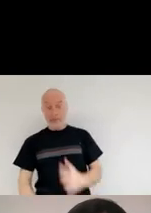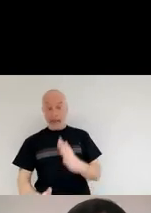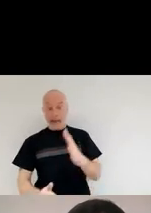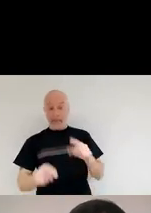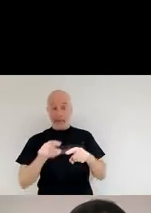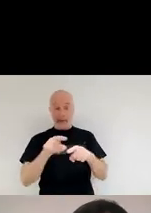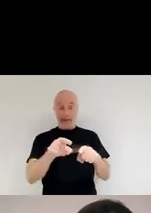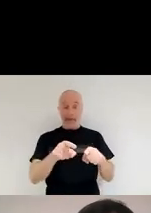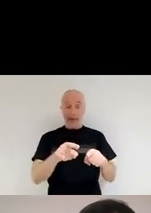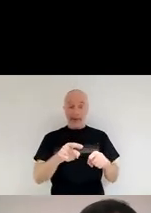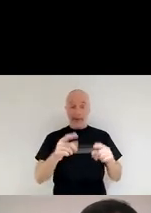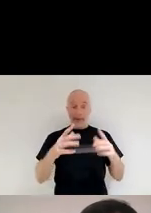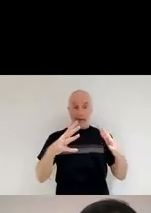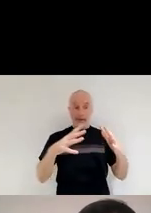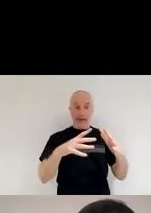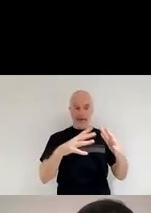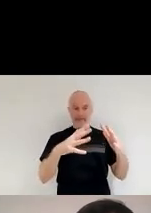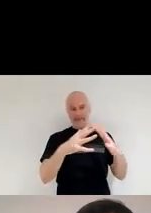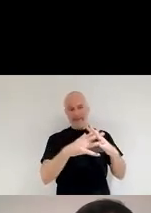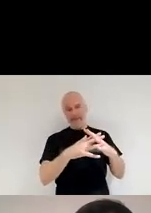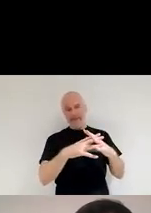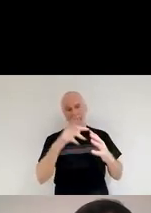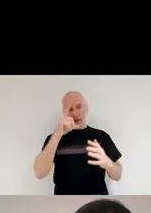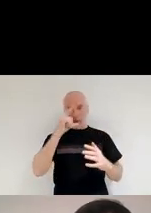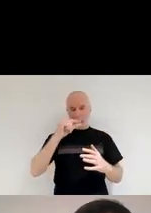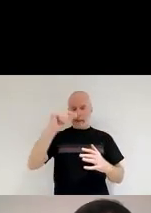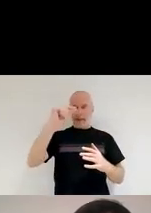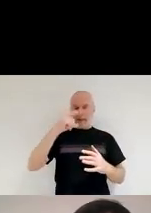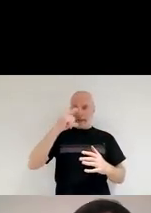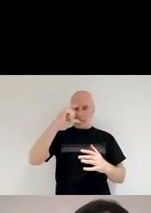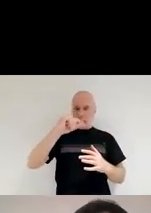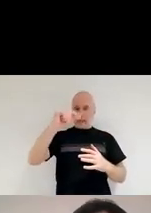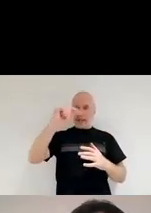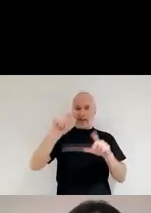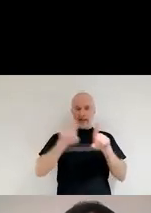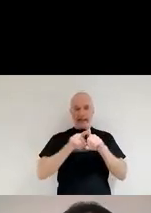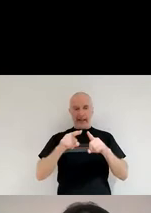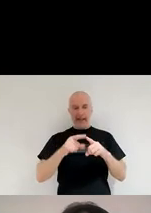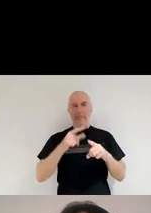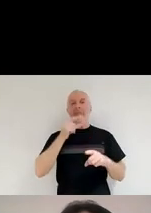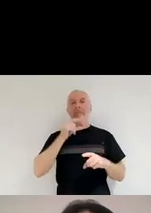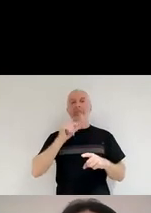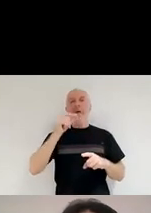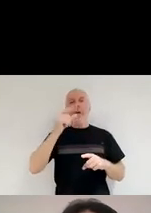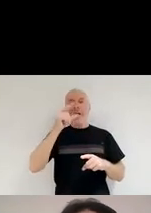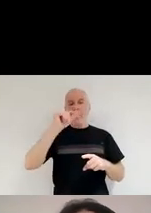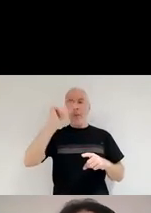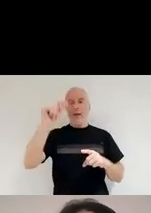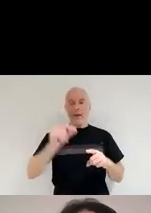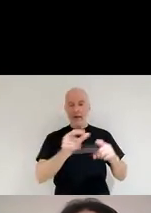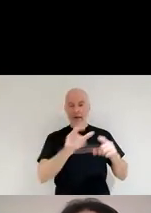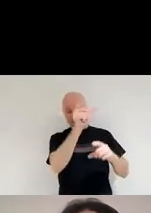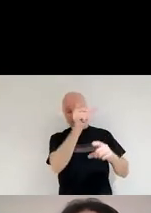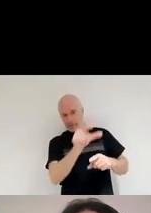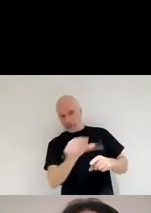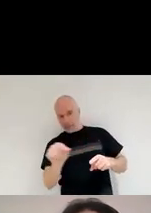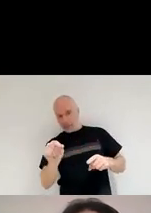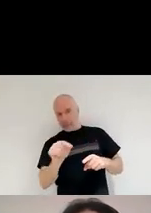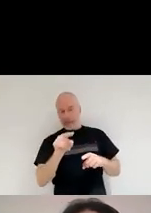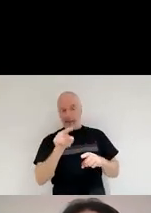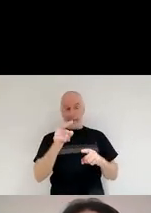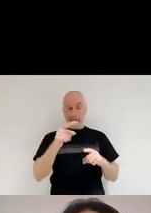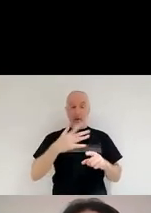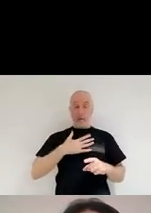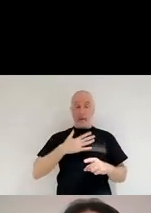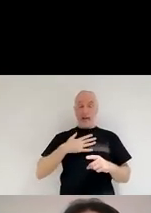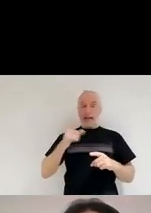see why it is a witch head. It has like this big nose and big chin. And if you like astronomy at all, and you know your